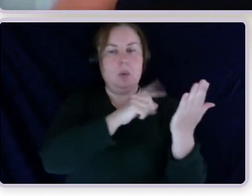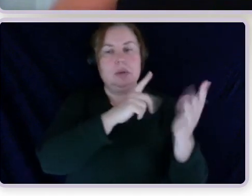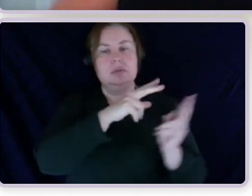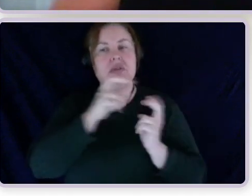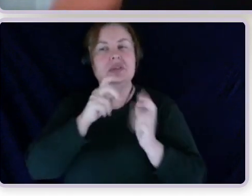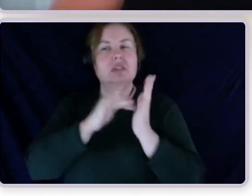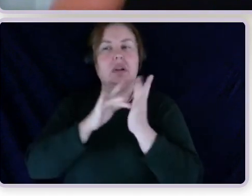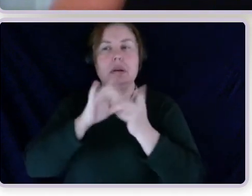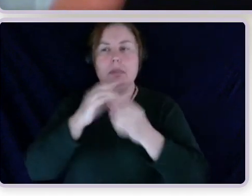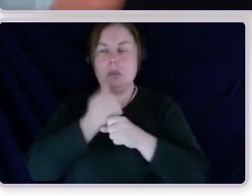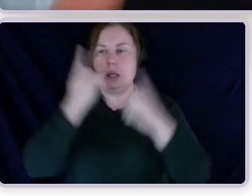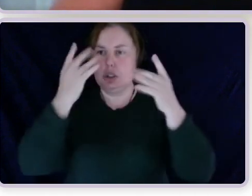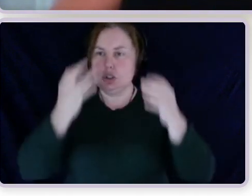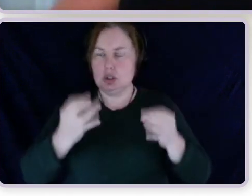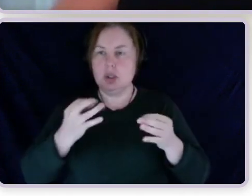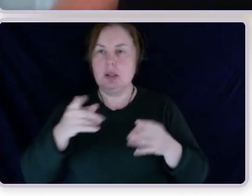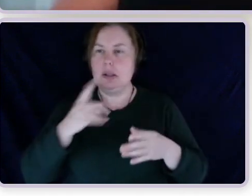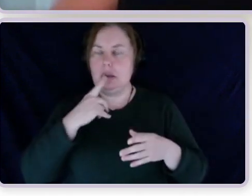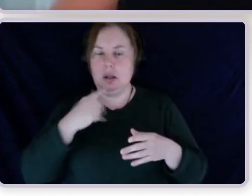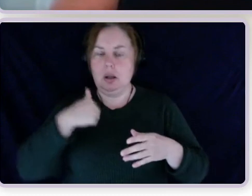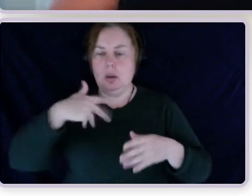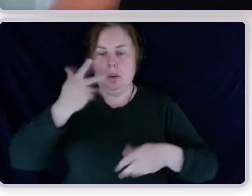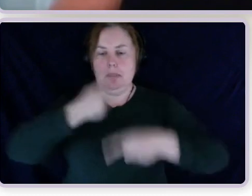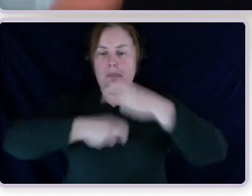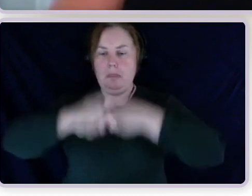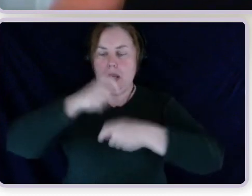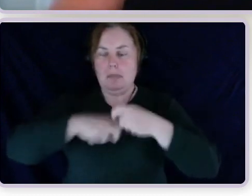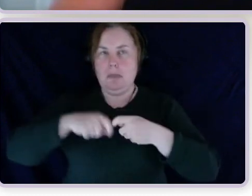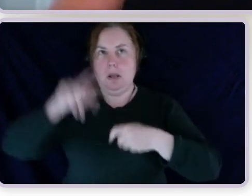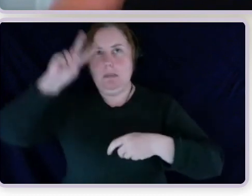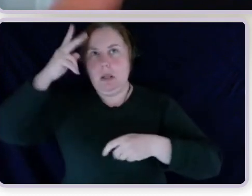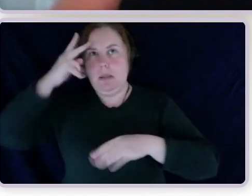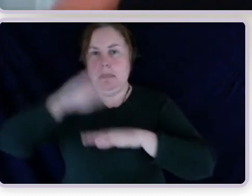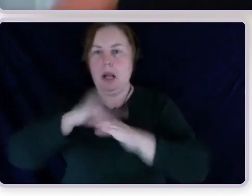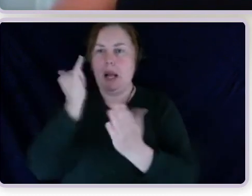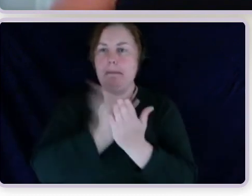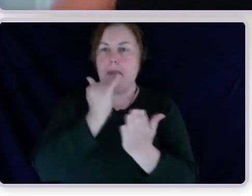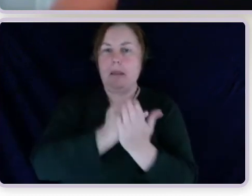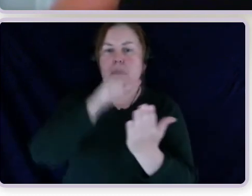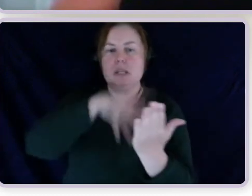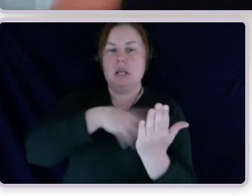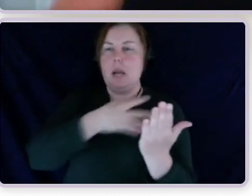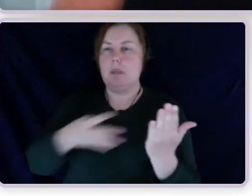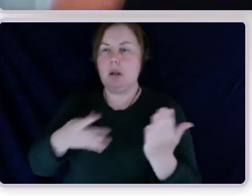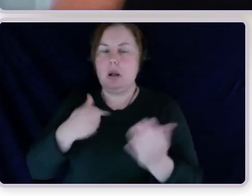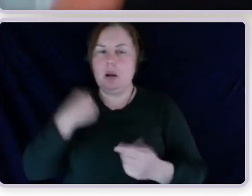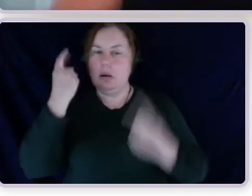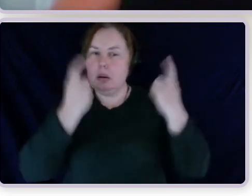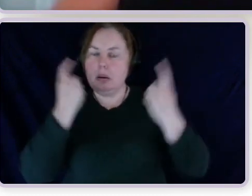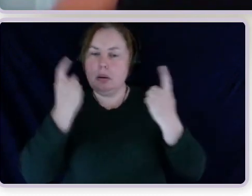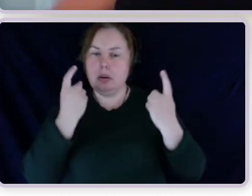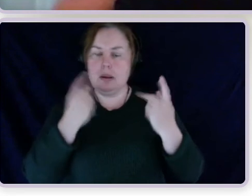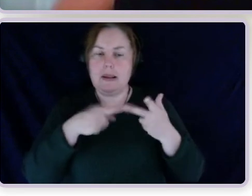I am not personally going to get political about that today, but I will note that whether that is going to make it fairer or unfairer